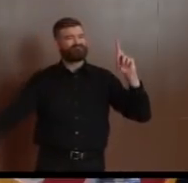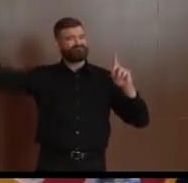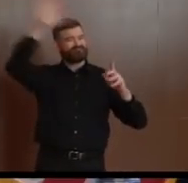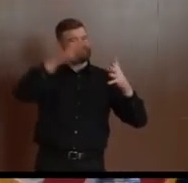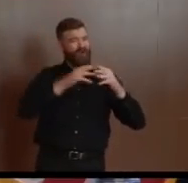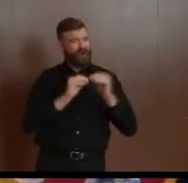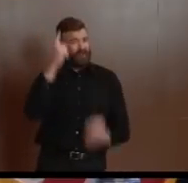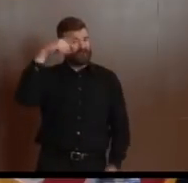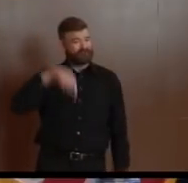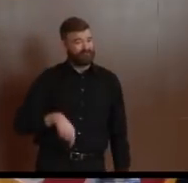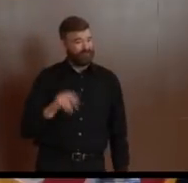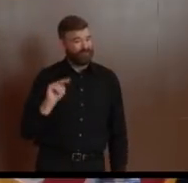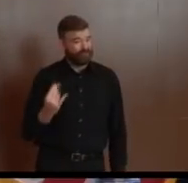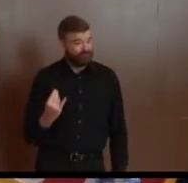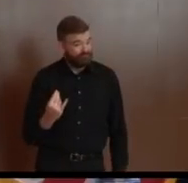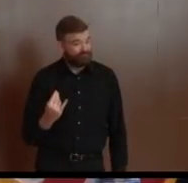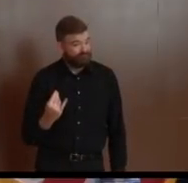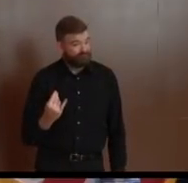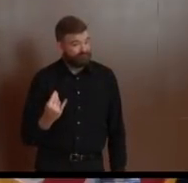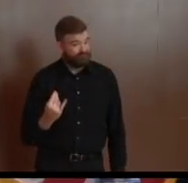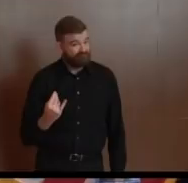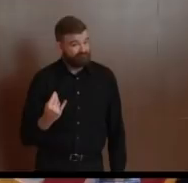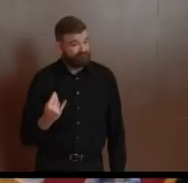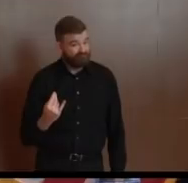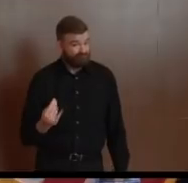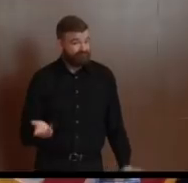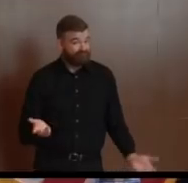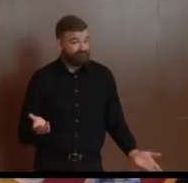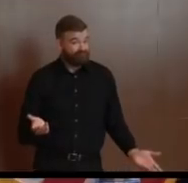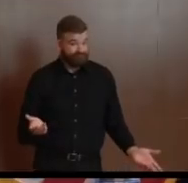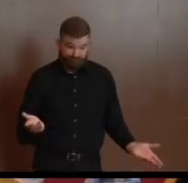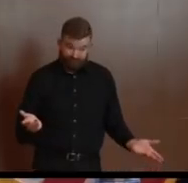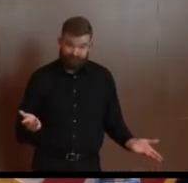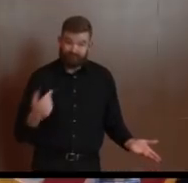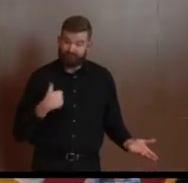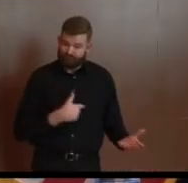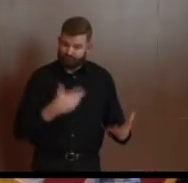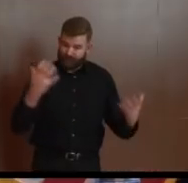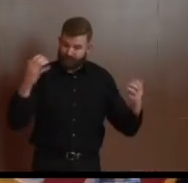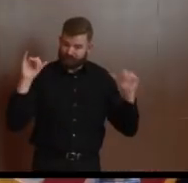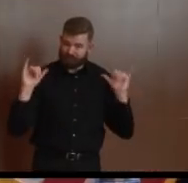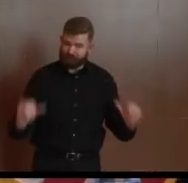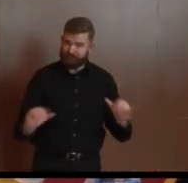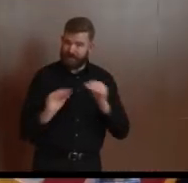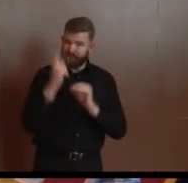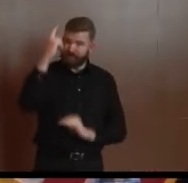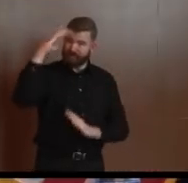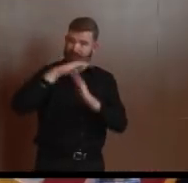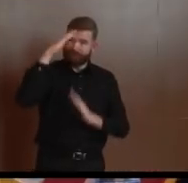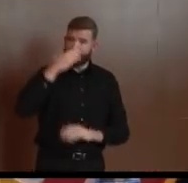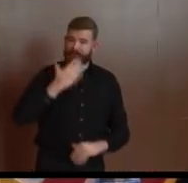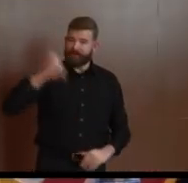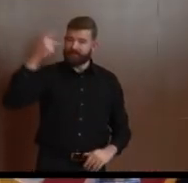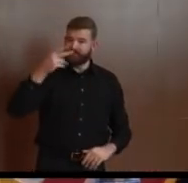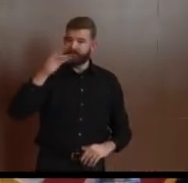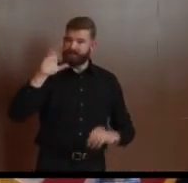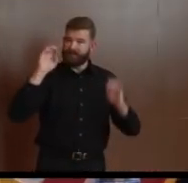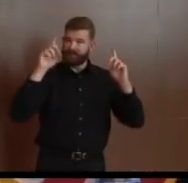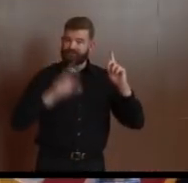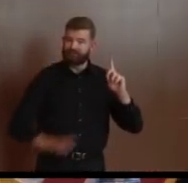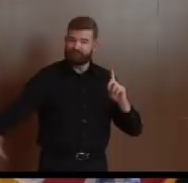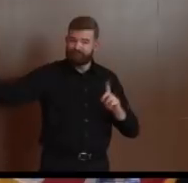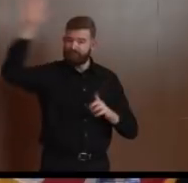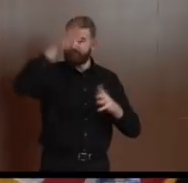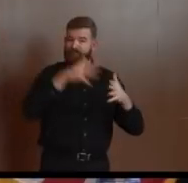decades, if not centuries. We want to keep it that way. So I'll come back to separately. Do you have one, sir?